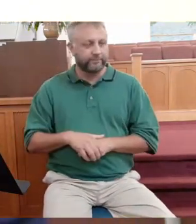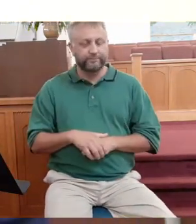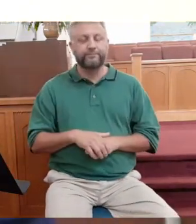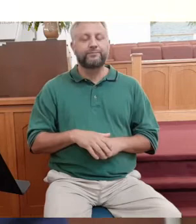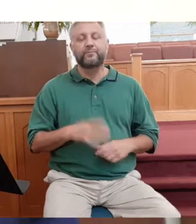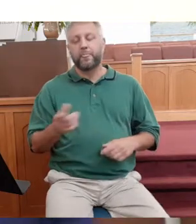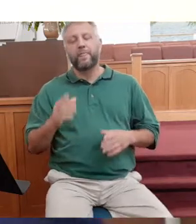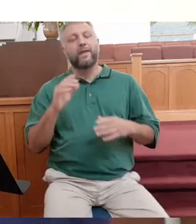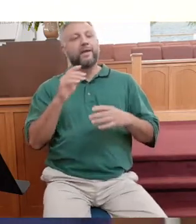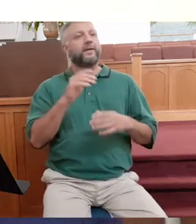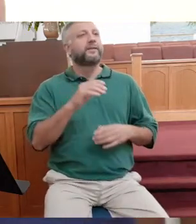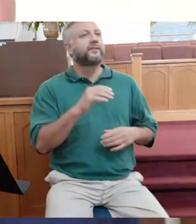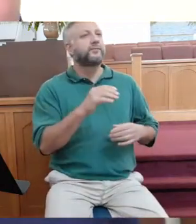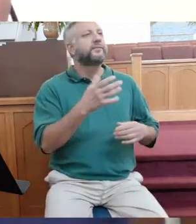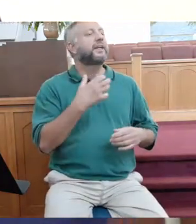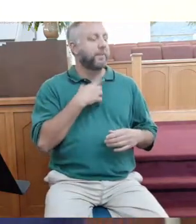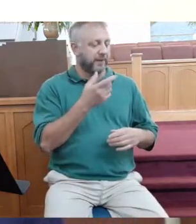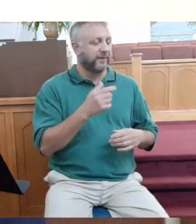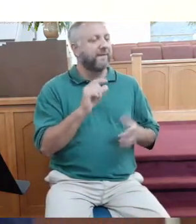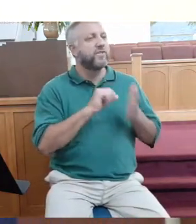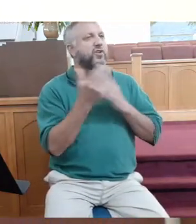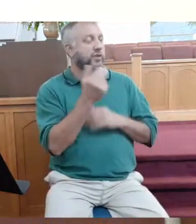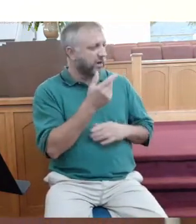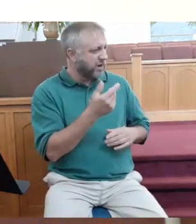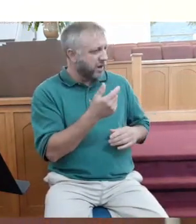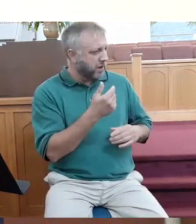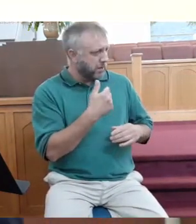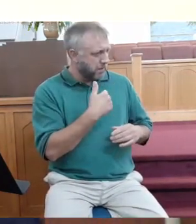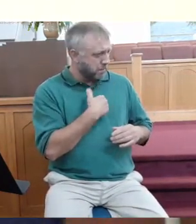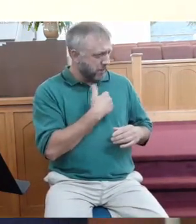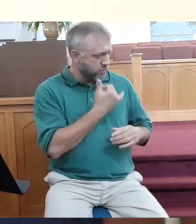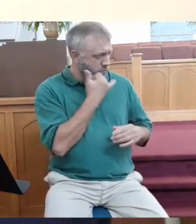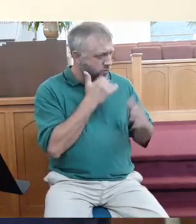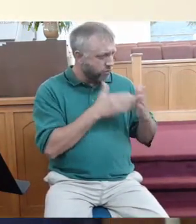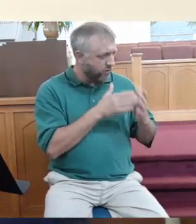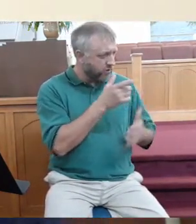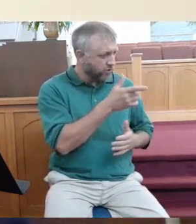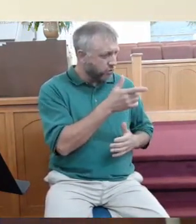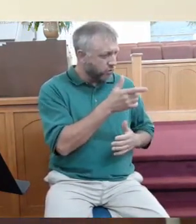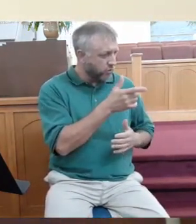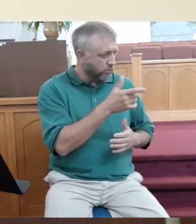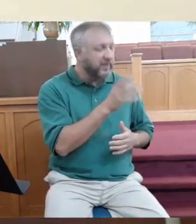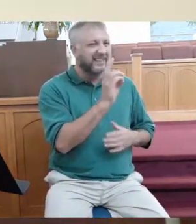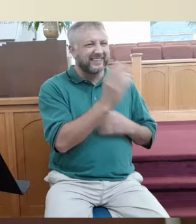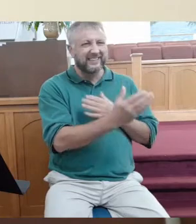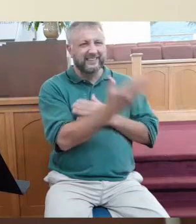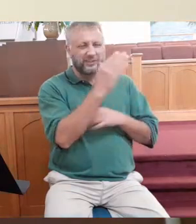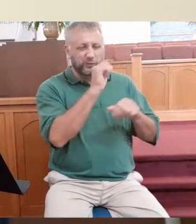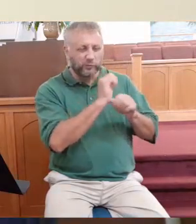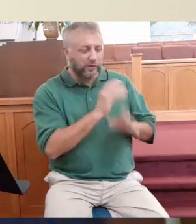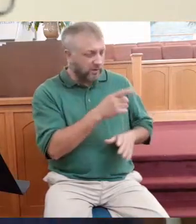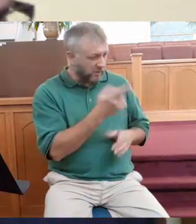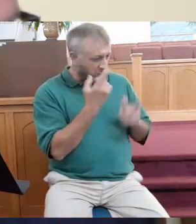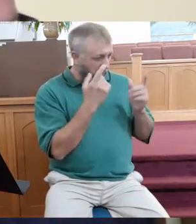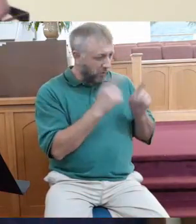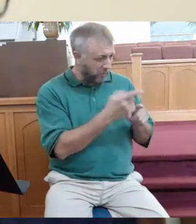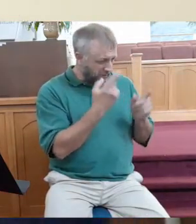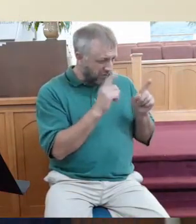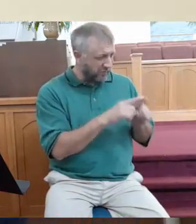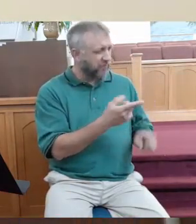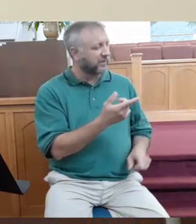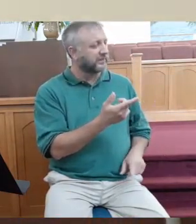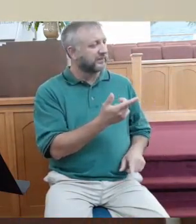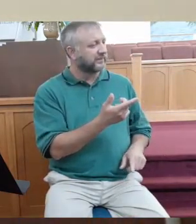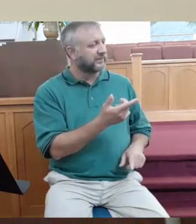in verse 13. But He answered one of them and said, friend, am I doing you wrong? Am I doing you wrong? Isn't this what you agreed to?